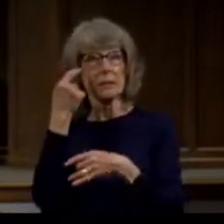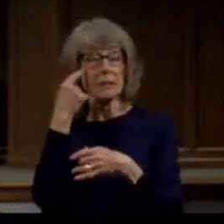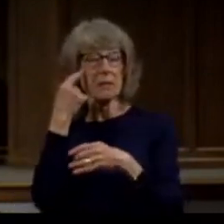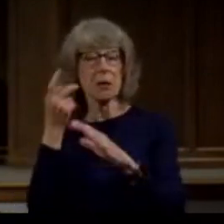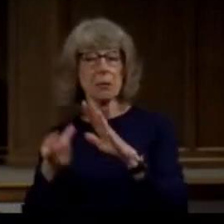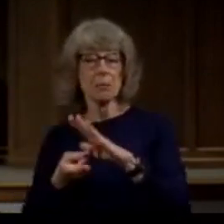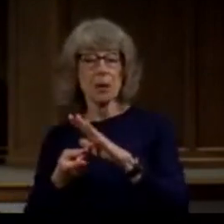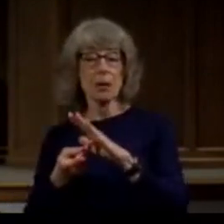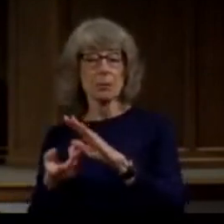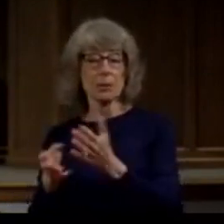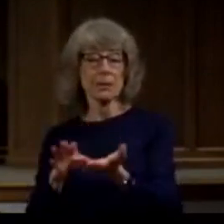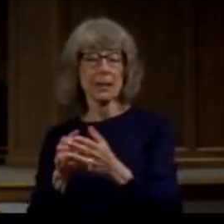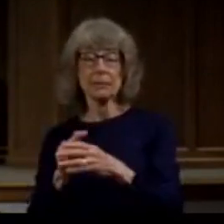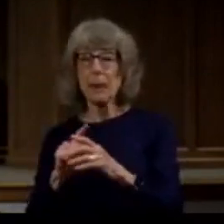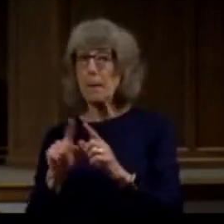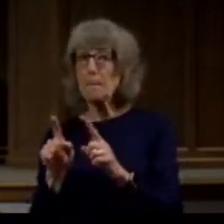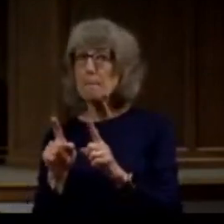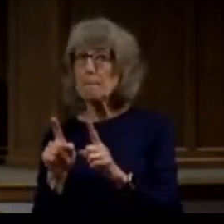was not dead